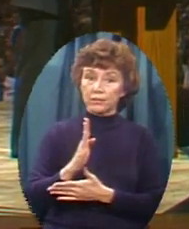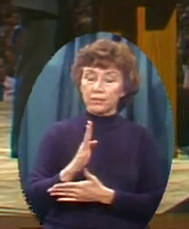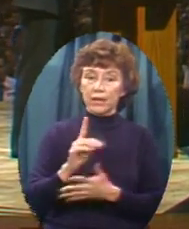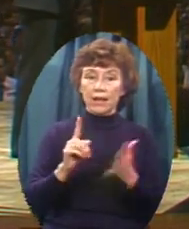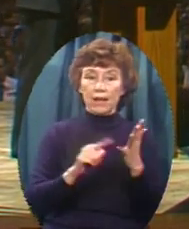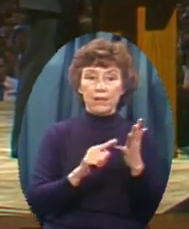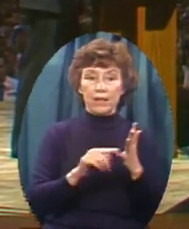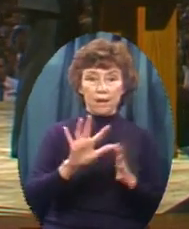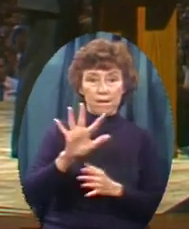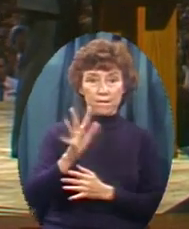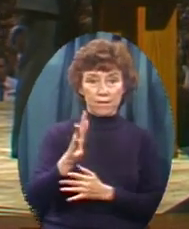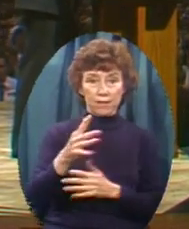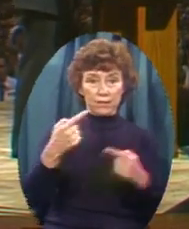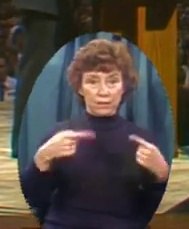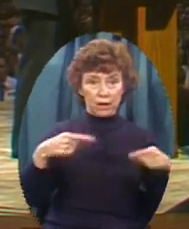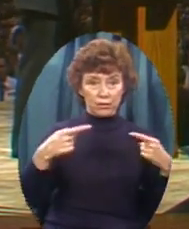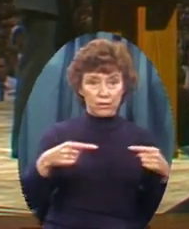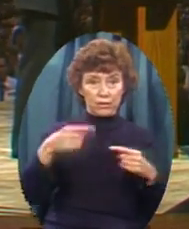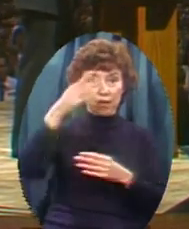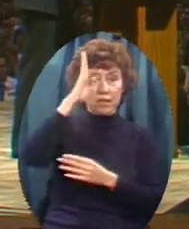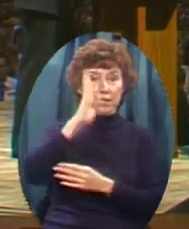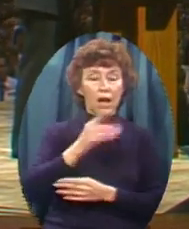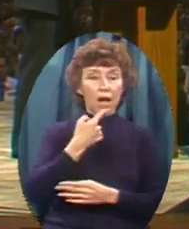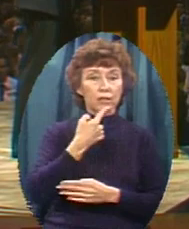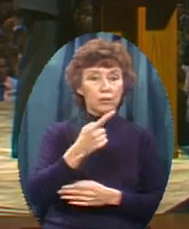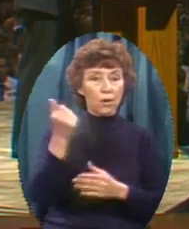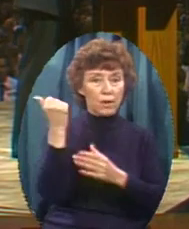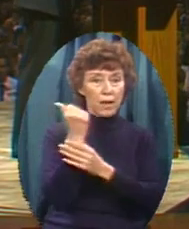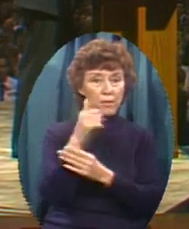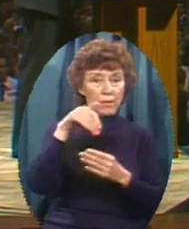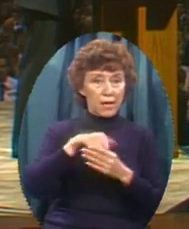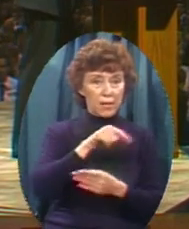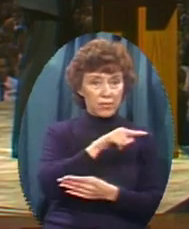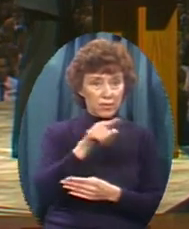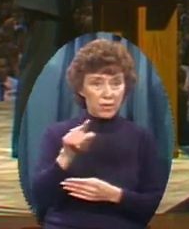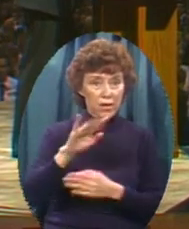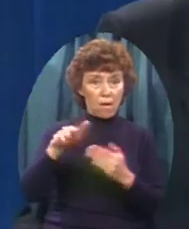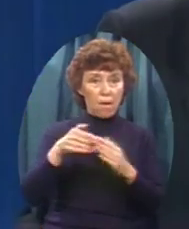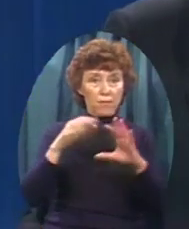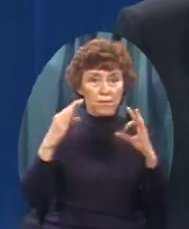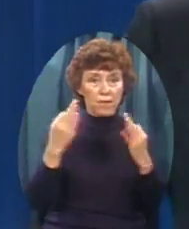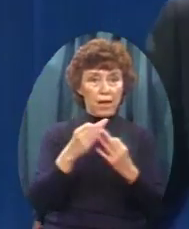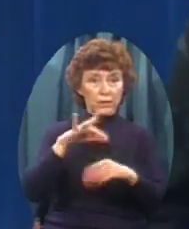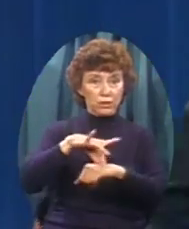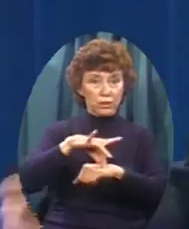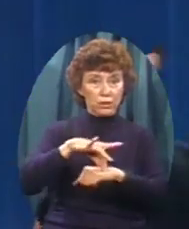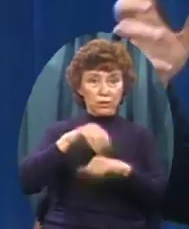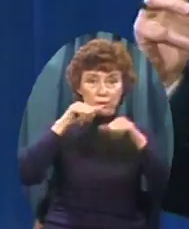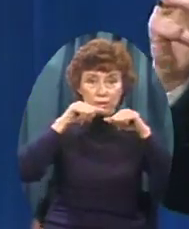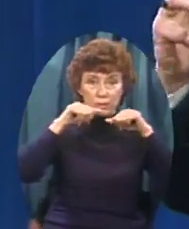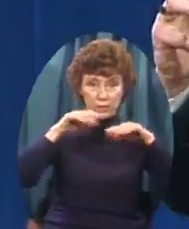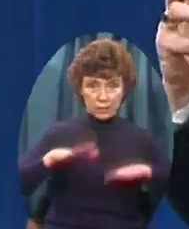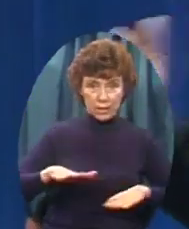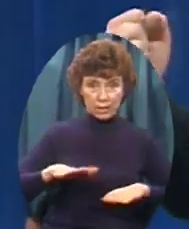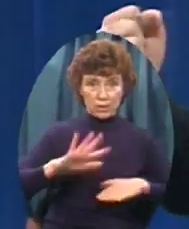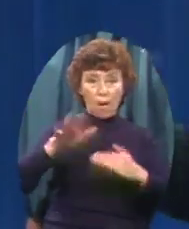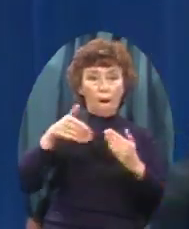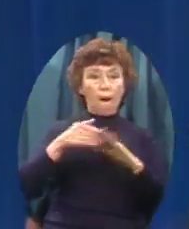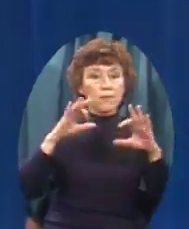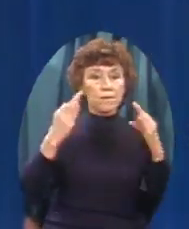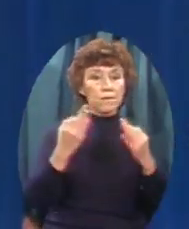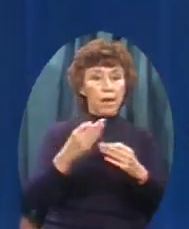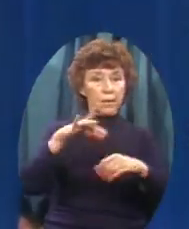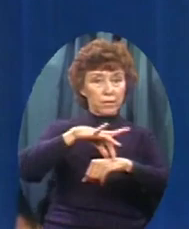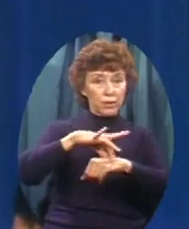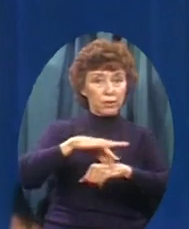God told Abram In thee shall all the families Of the earth be blessed In thee shall all the families